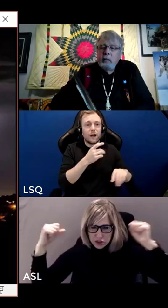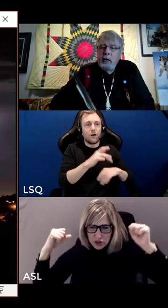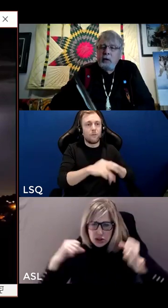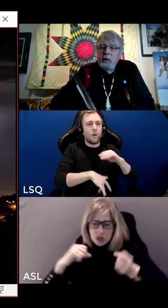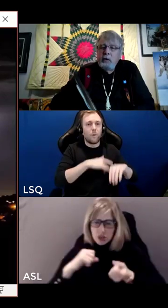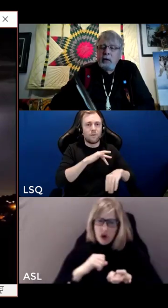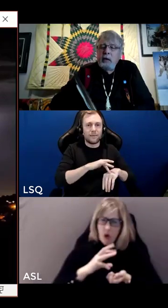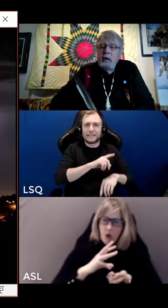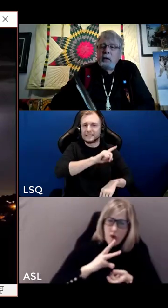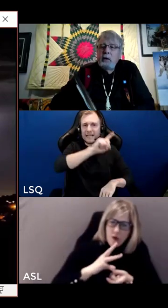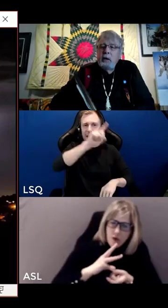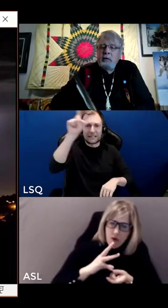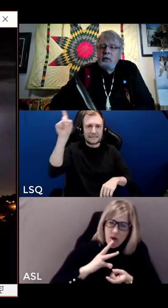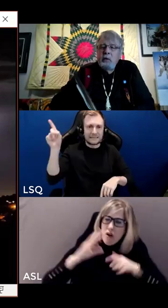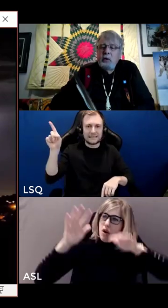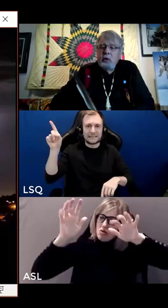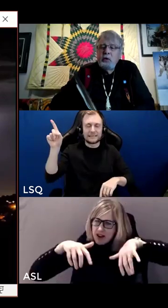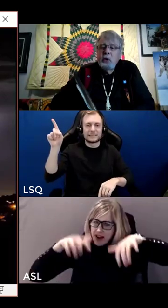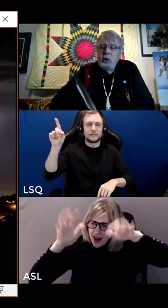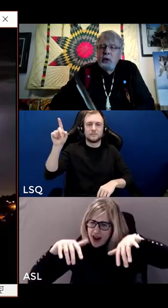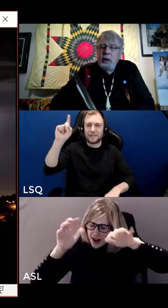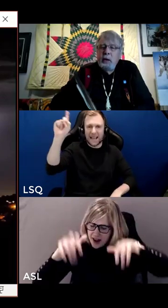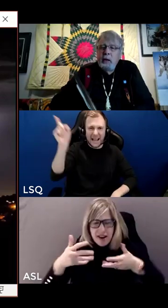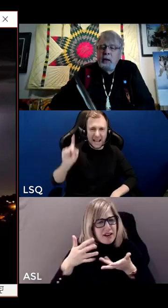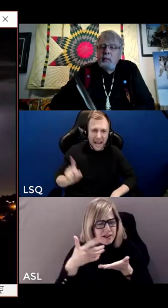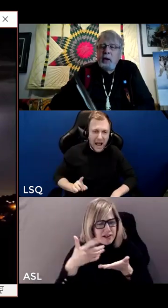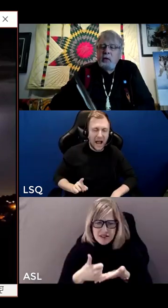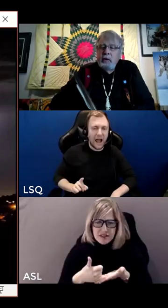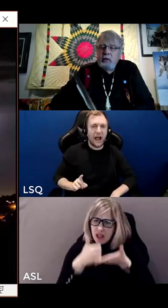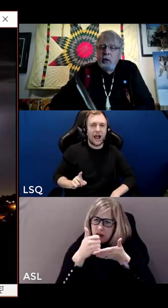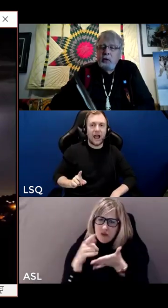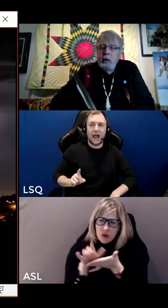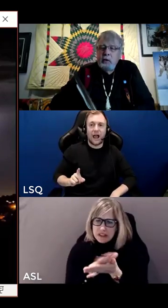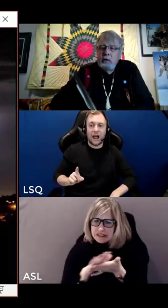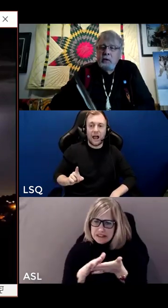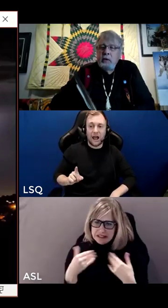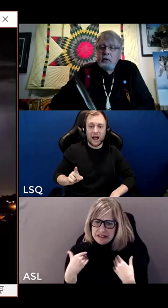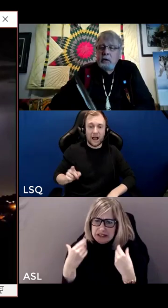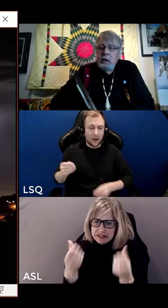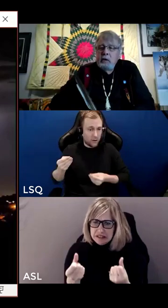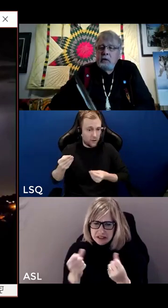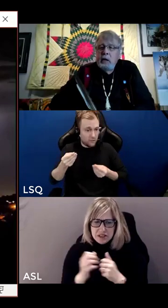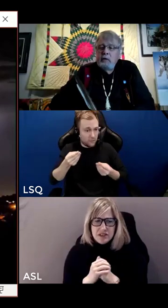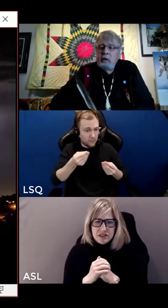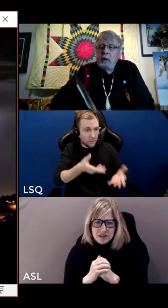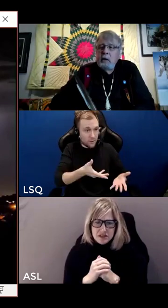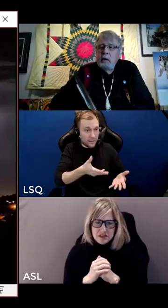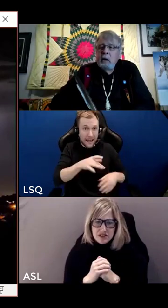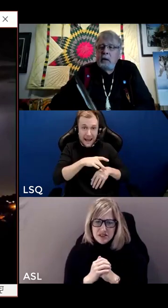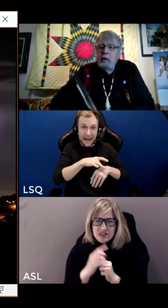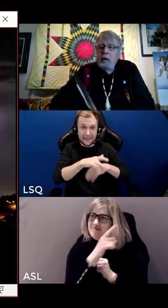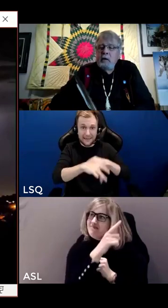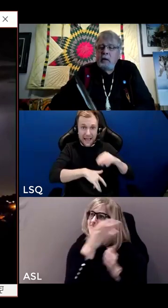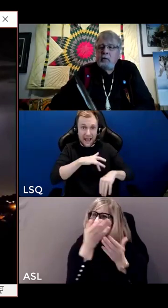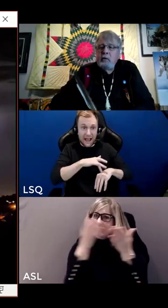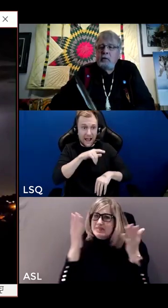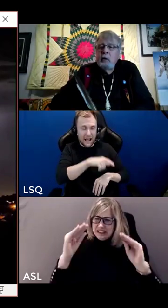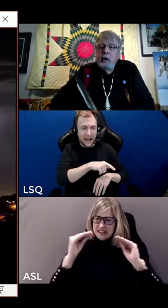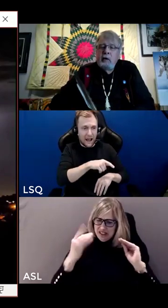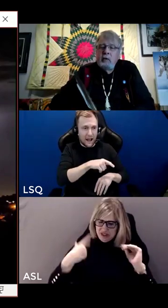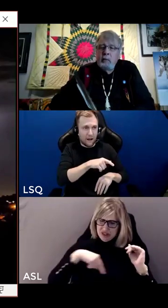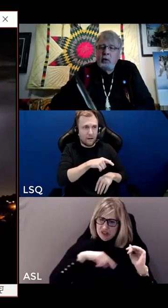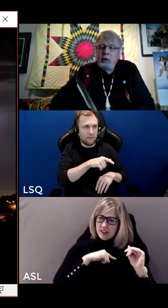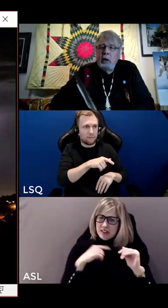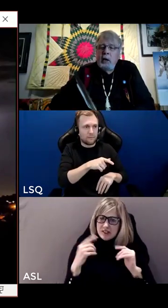waters to mother earth to heal her cleanse her and nurture her and by doing so she teaches us and continues